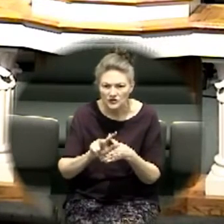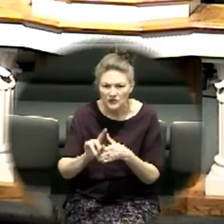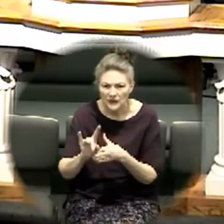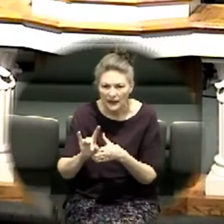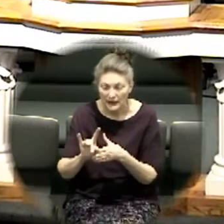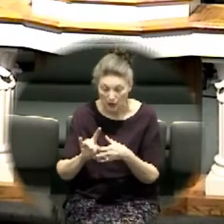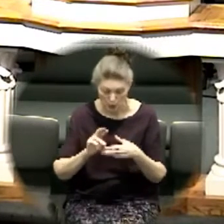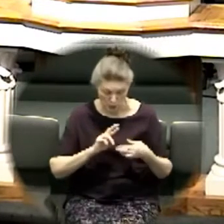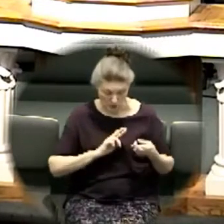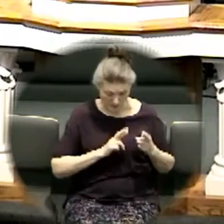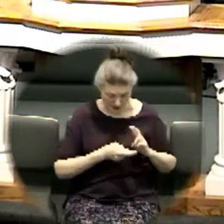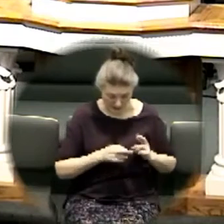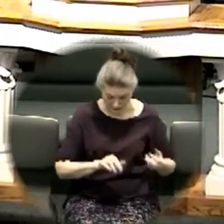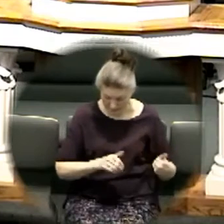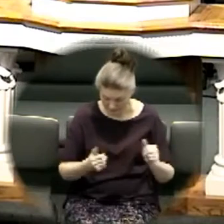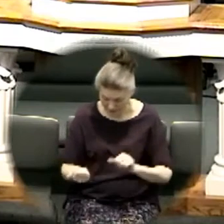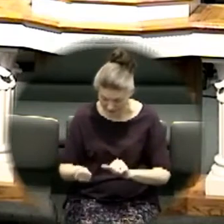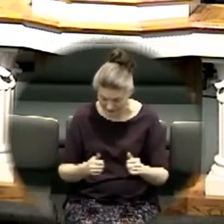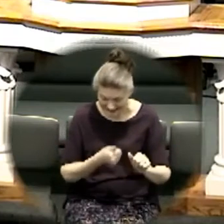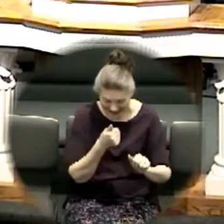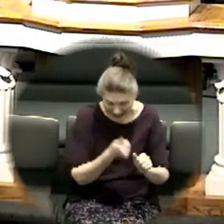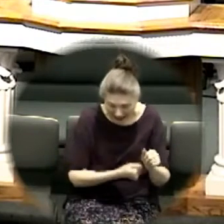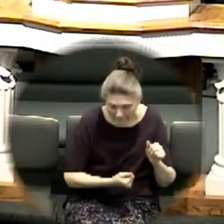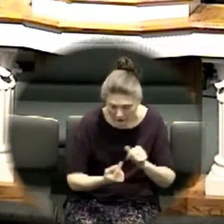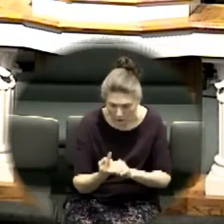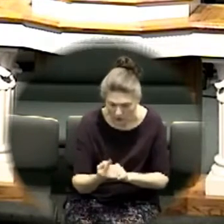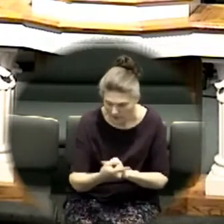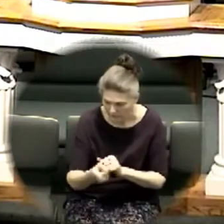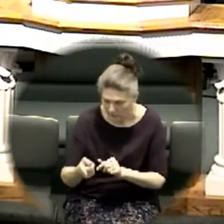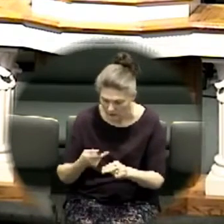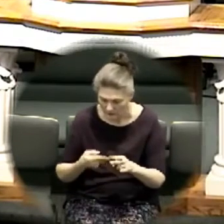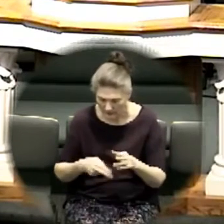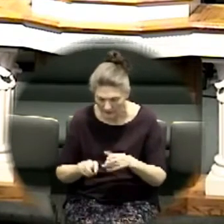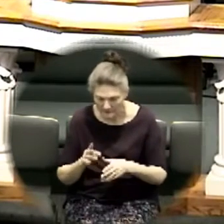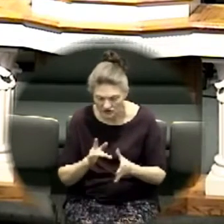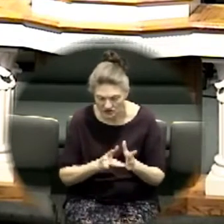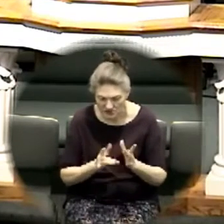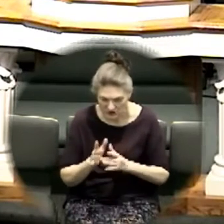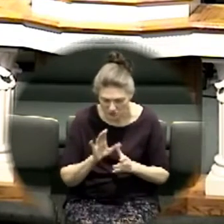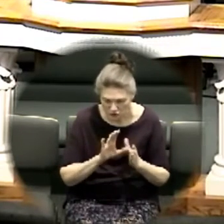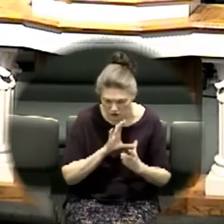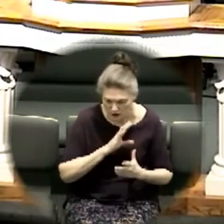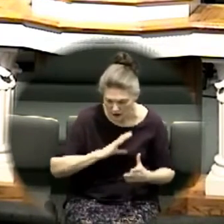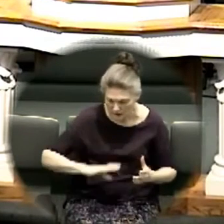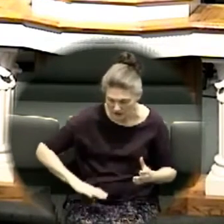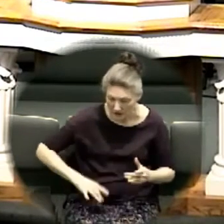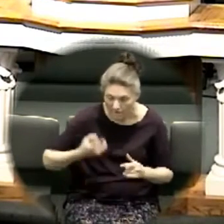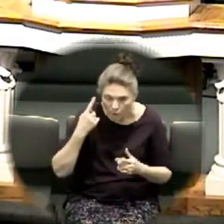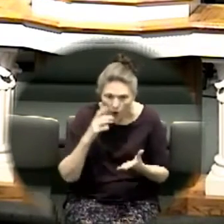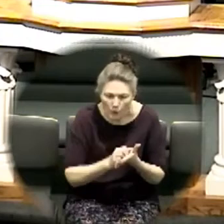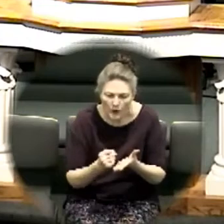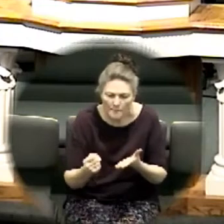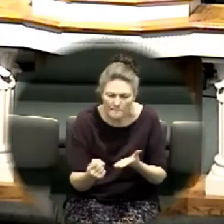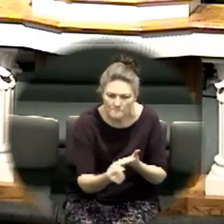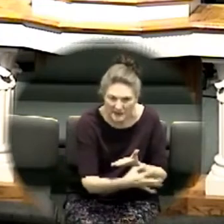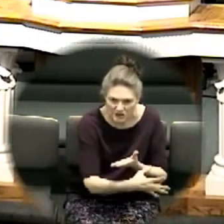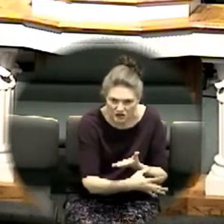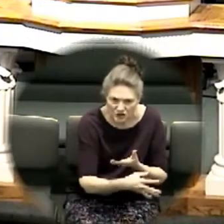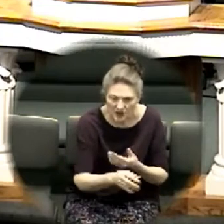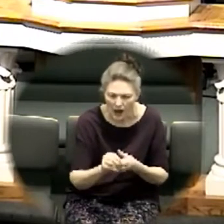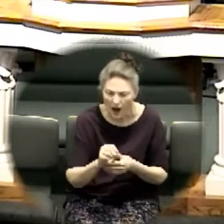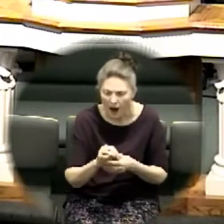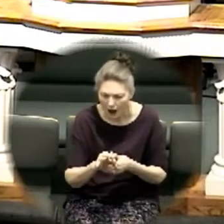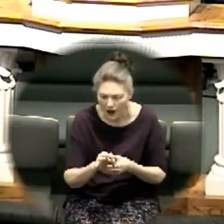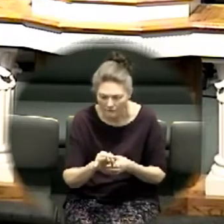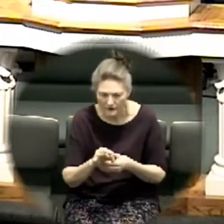of you in the name of Jesus Christ for the remission of your sins the original is for the